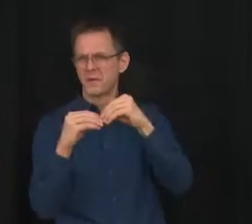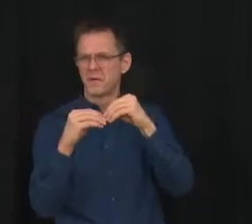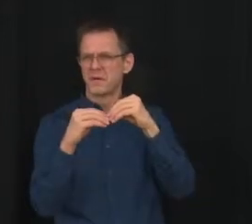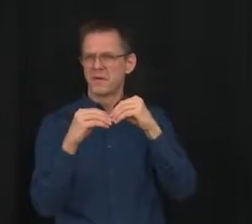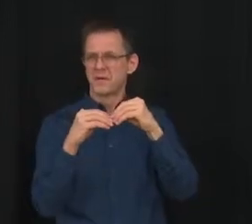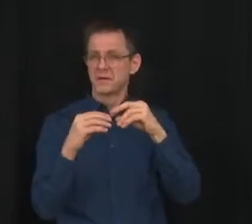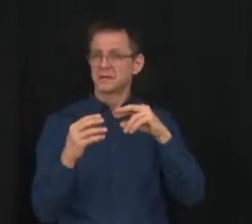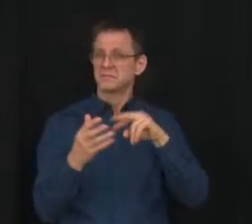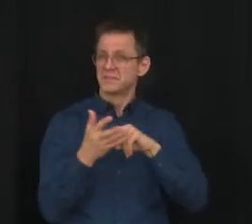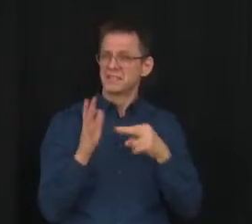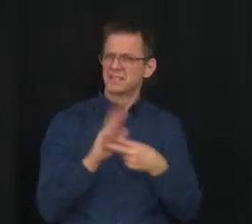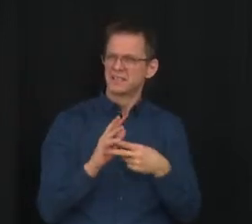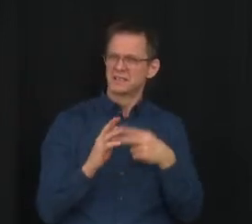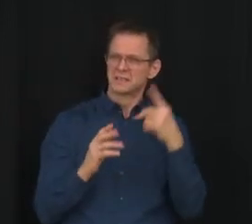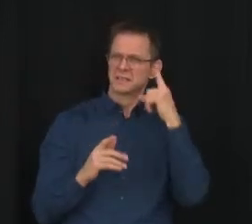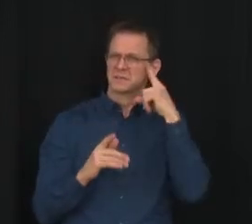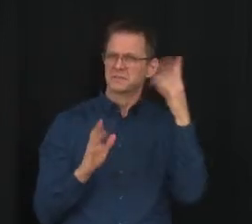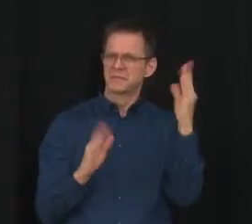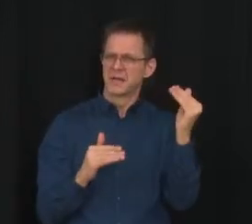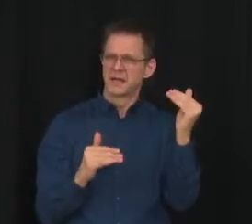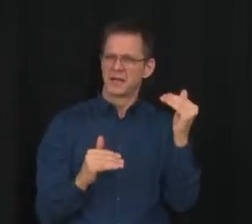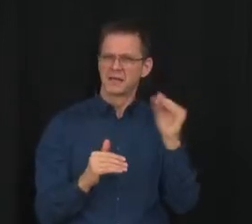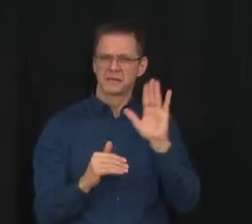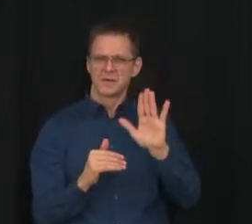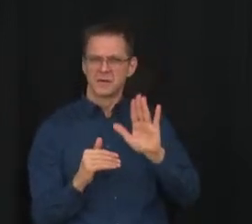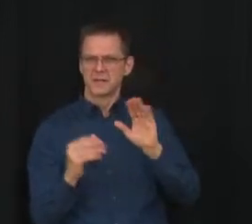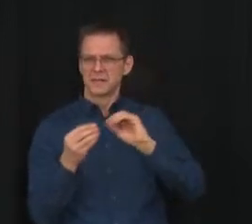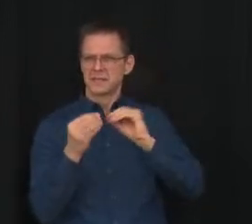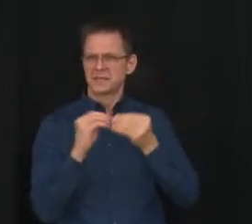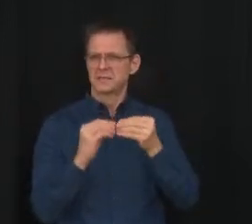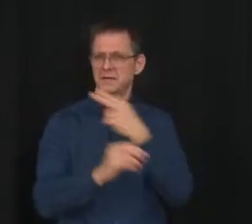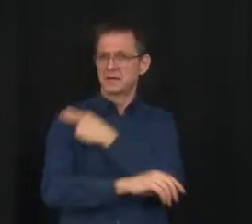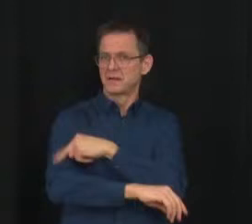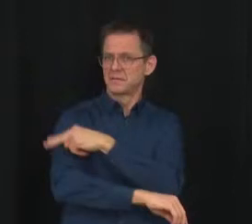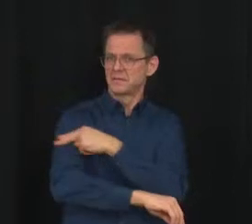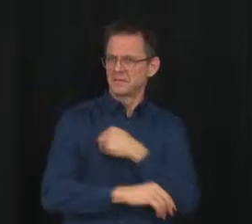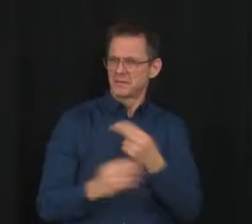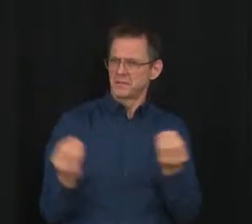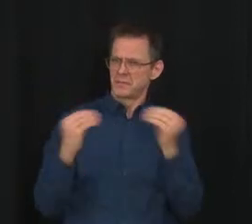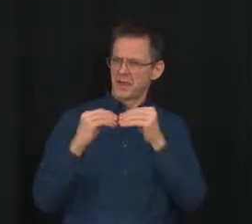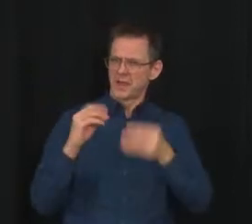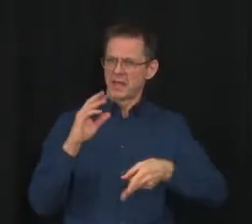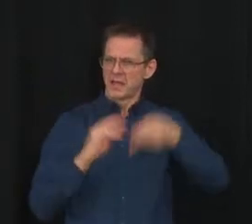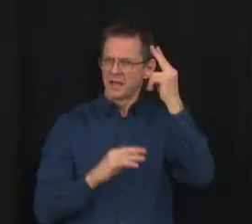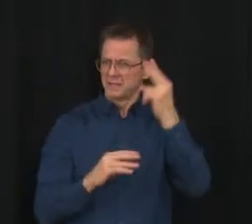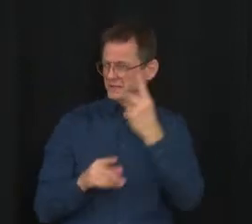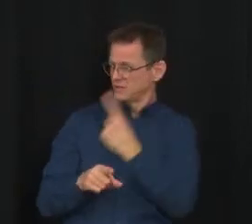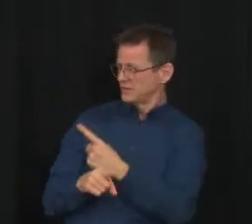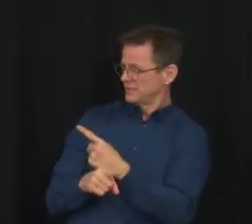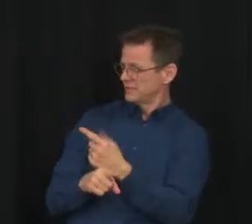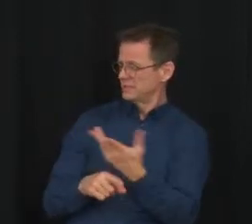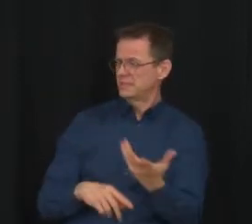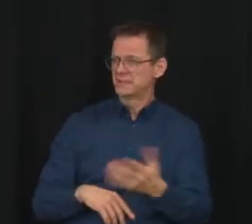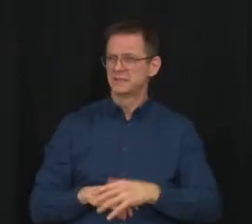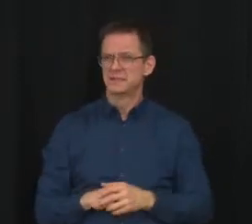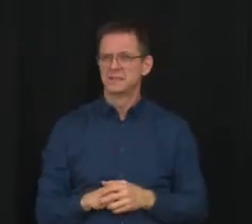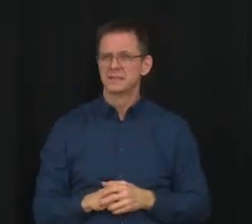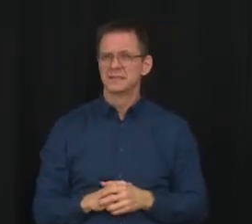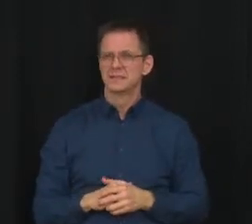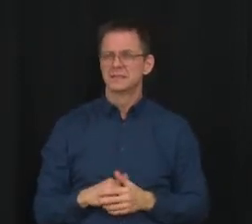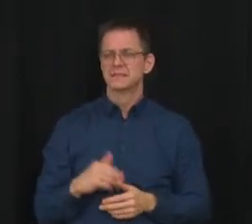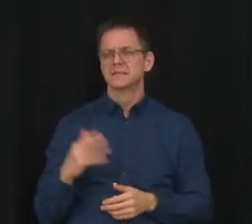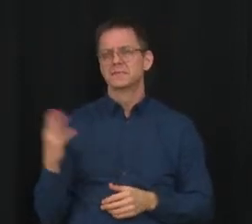Ontario's hospitalization rate to be that much higher than it is in Alberta? On a per capita basis.